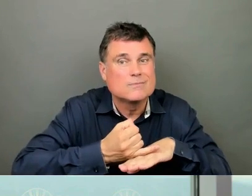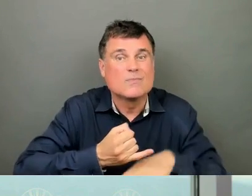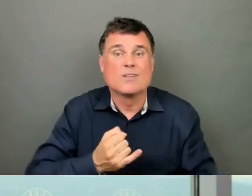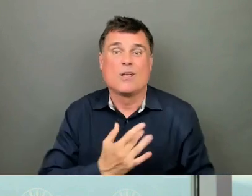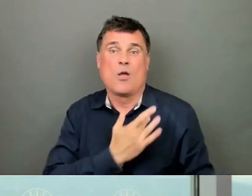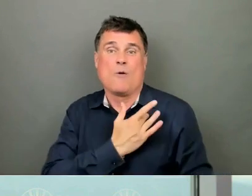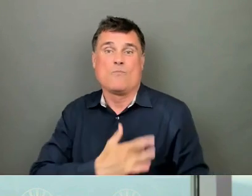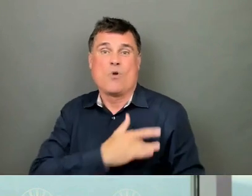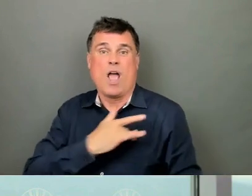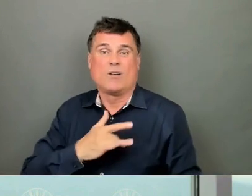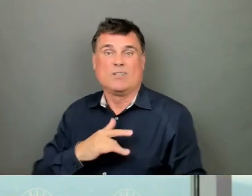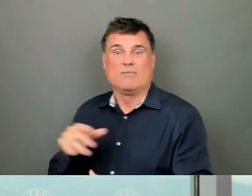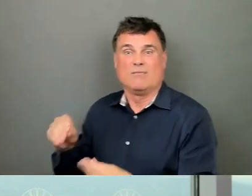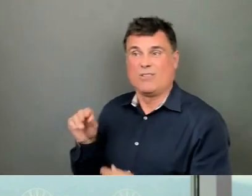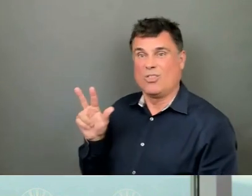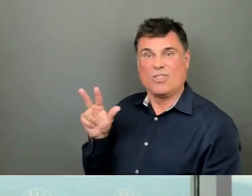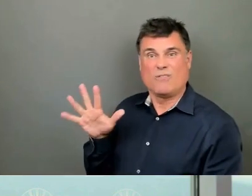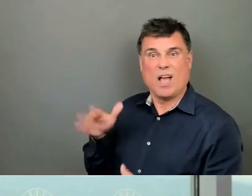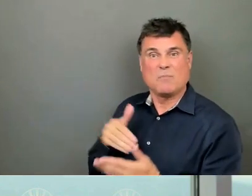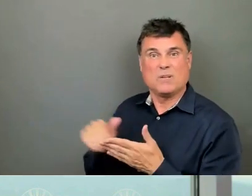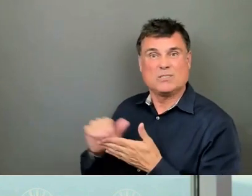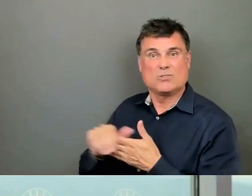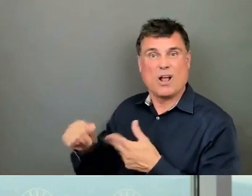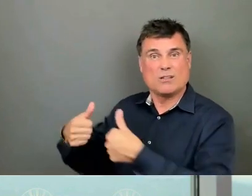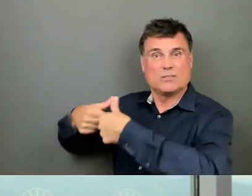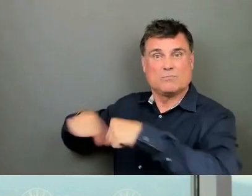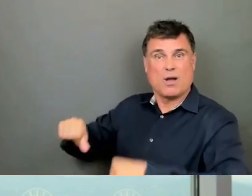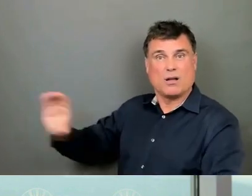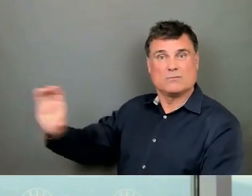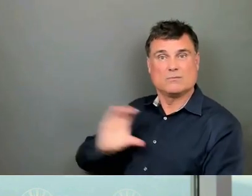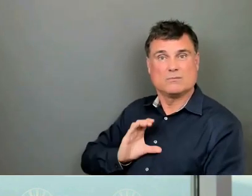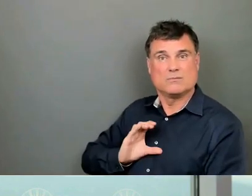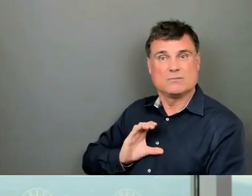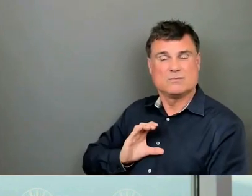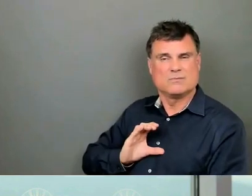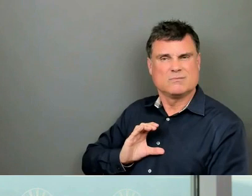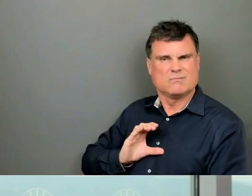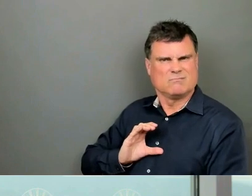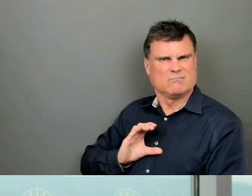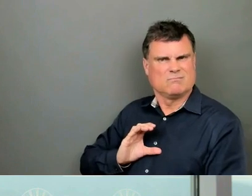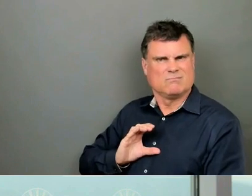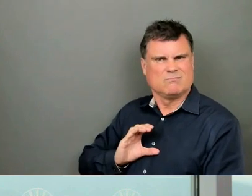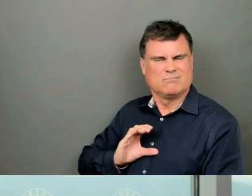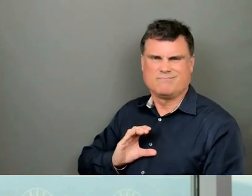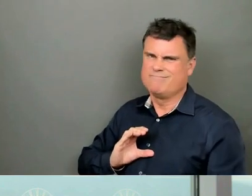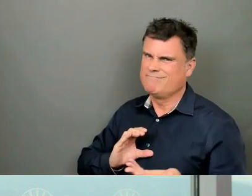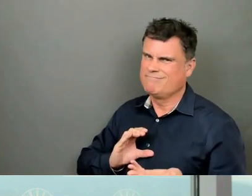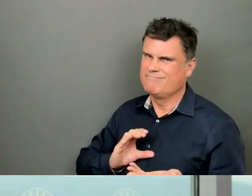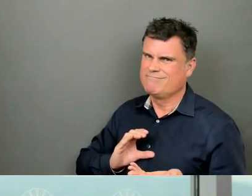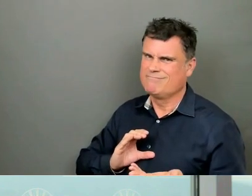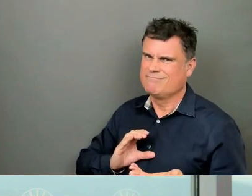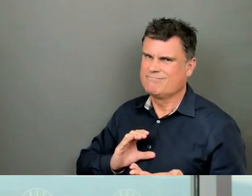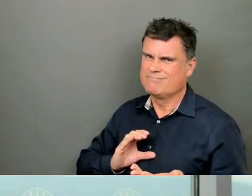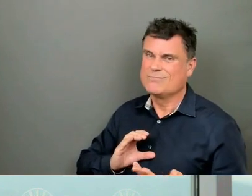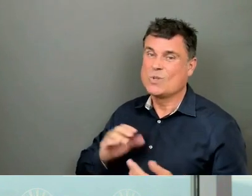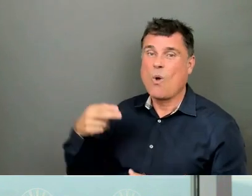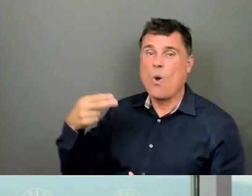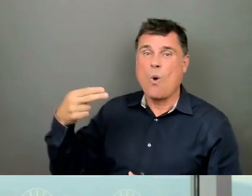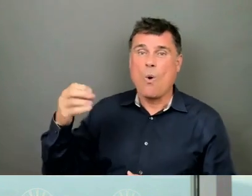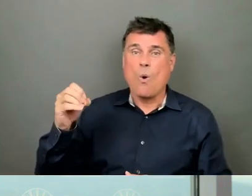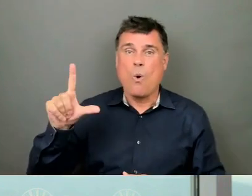developer and that is entirely in accordance and in compliance with the agreement. Holborn has met all the obligations under the contract,